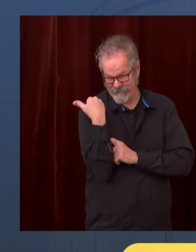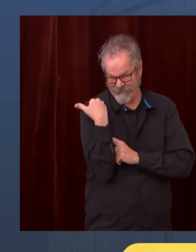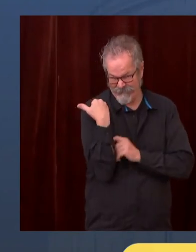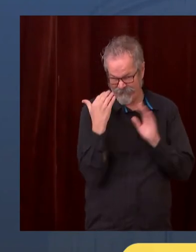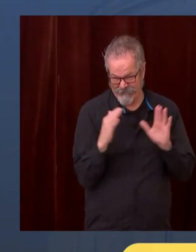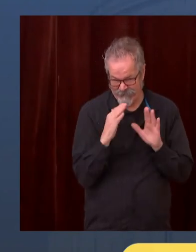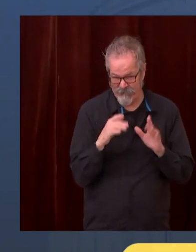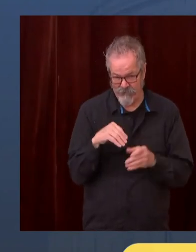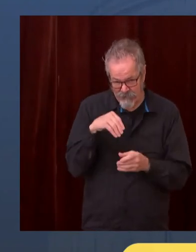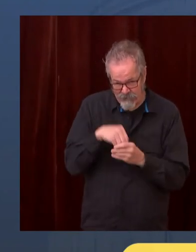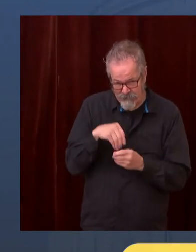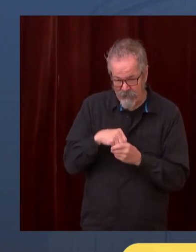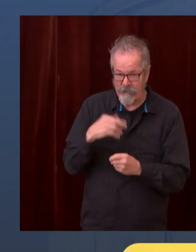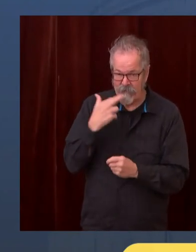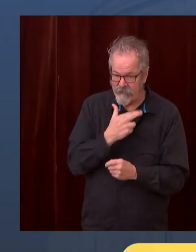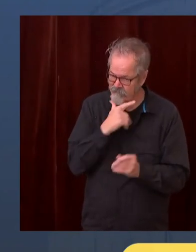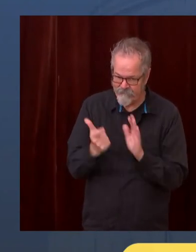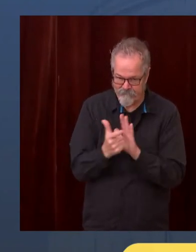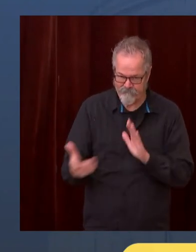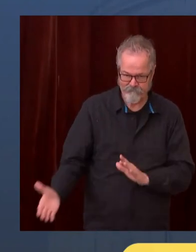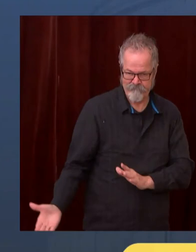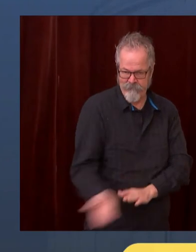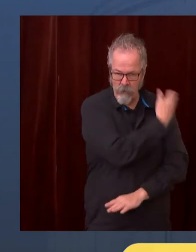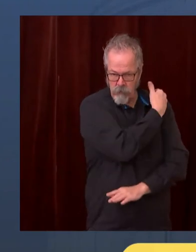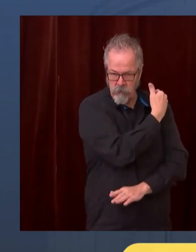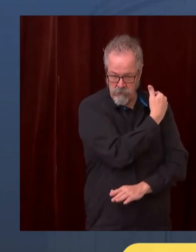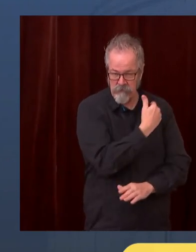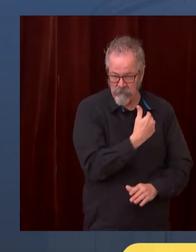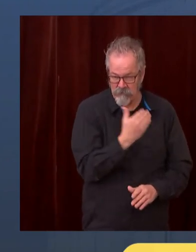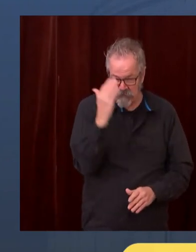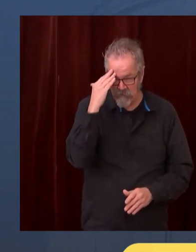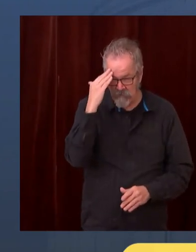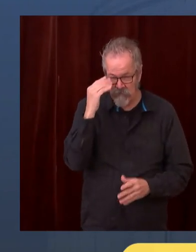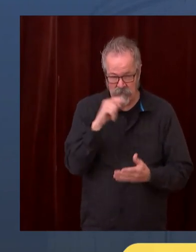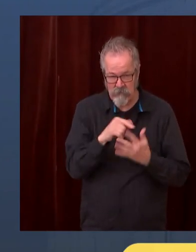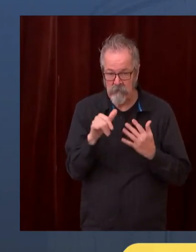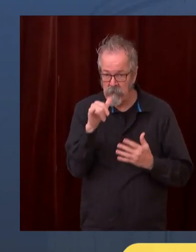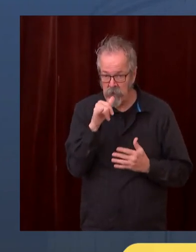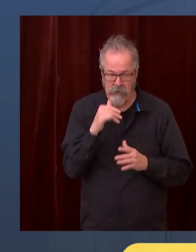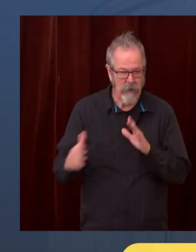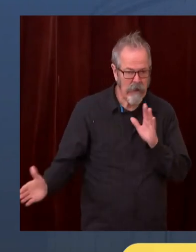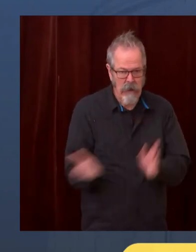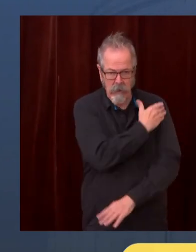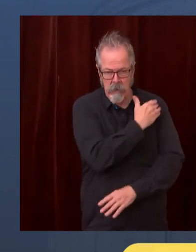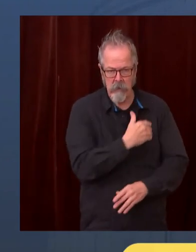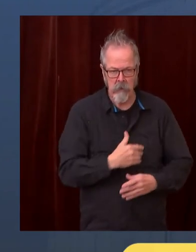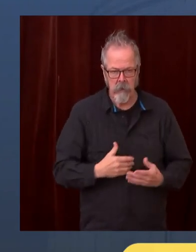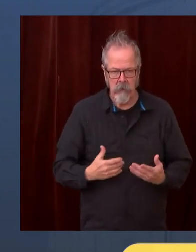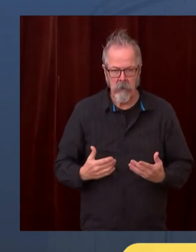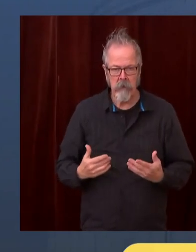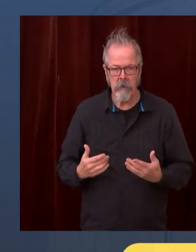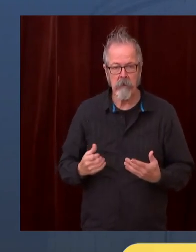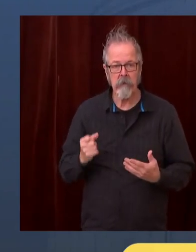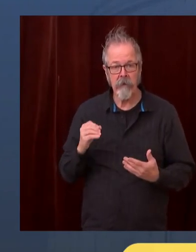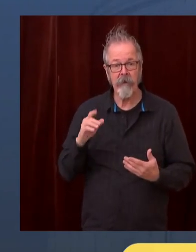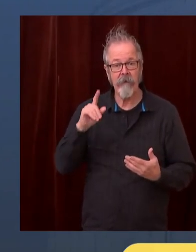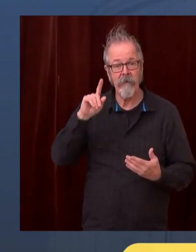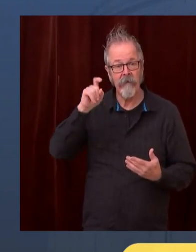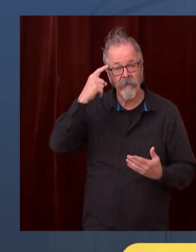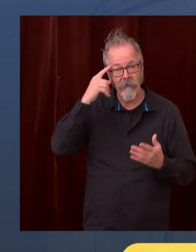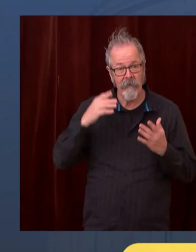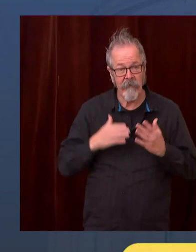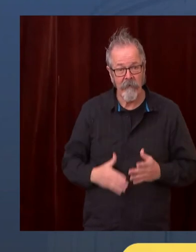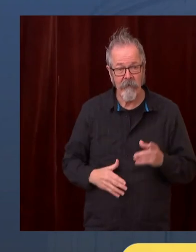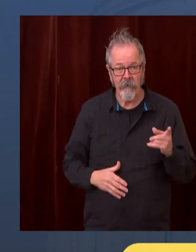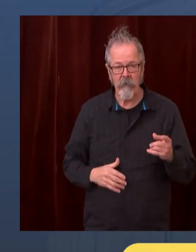he talked about one thing, which I would, I'm very much about metaphors, you'll learn that, sometimes I mix them, sometimes they're not the right metaphor,